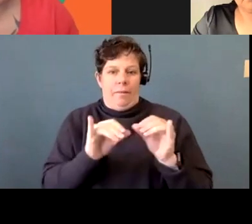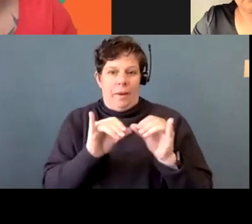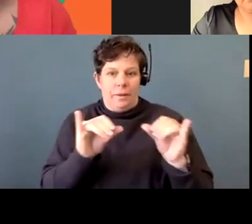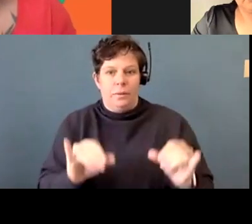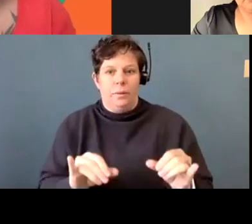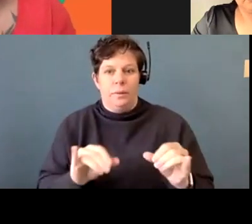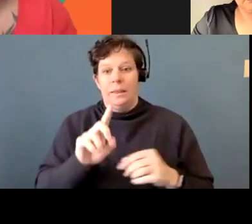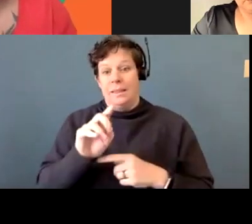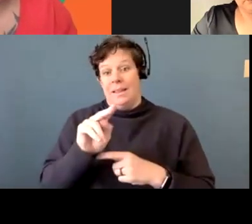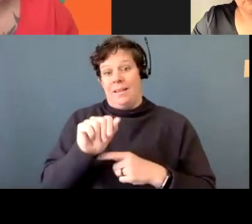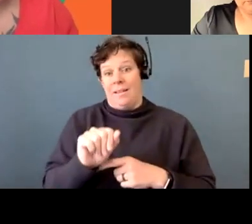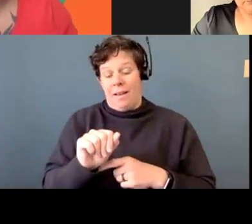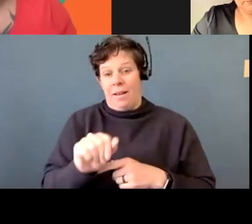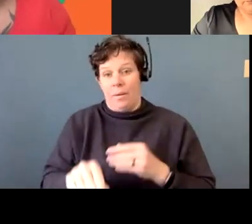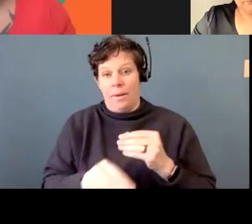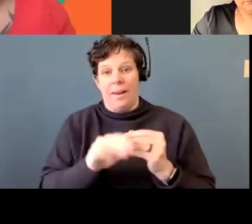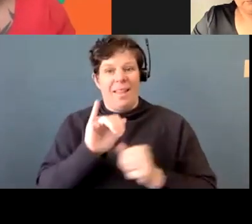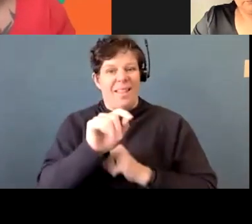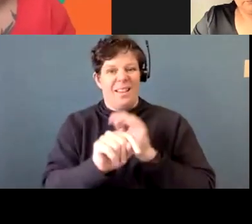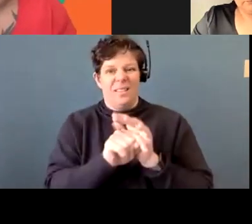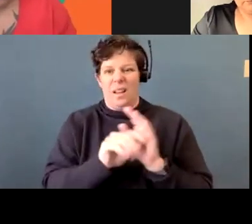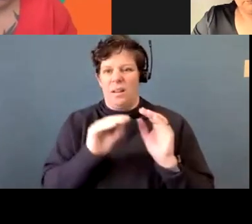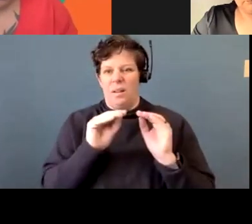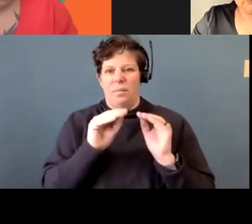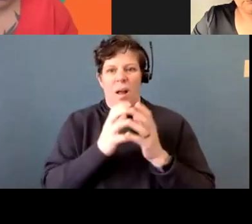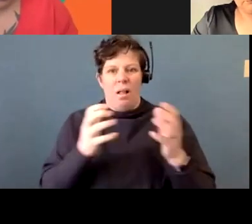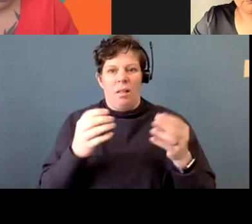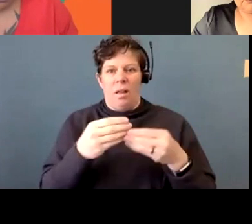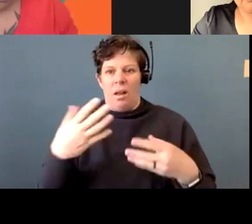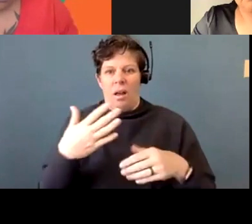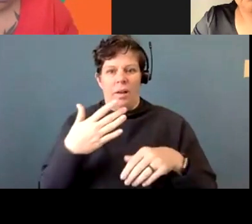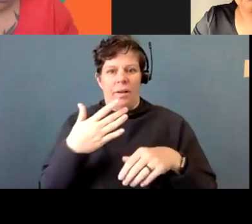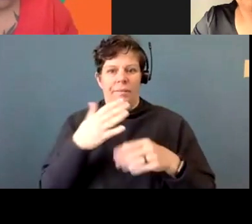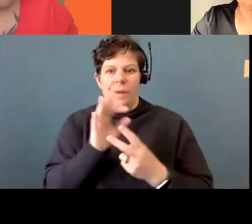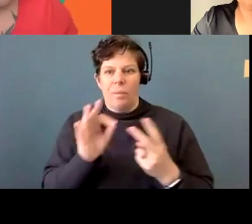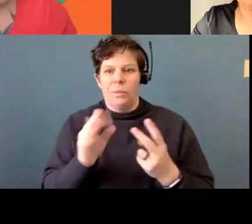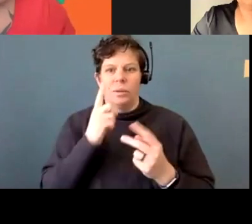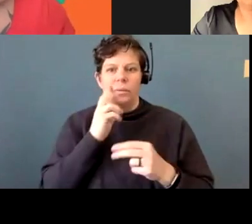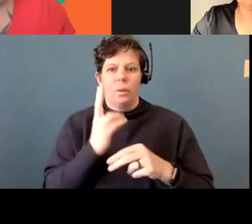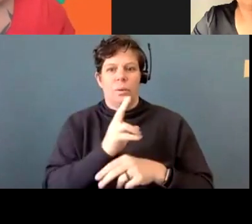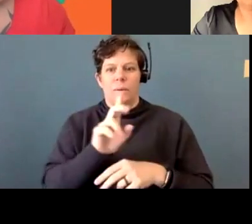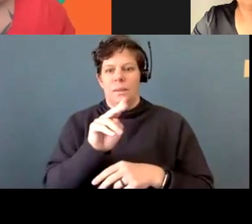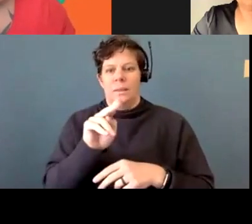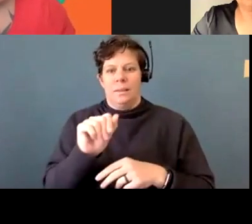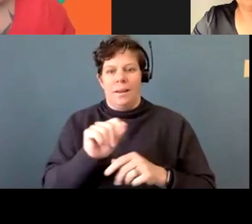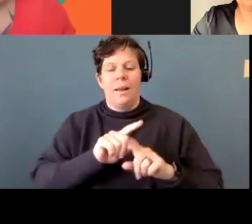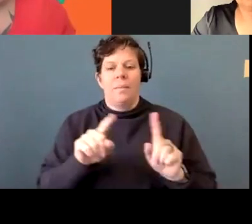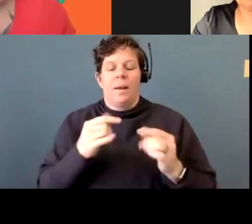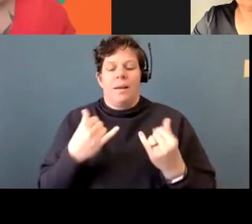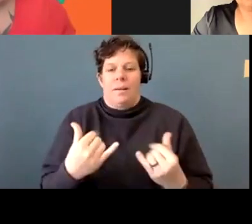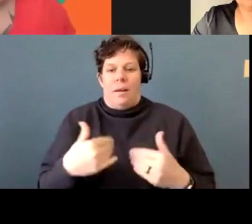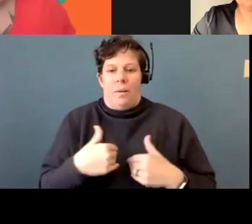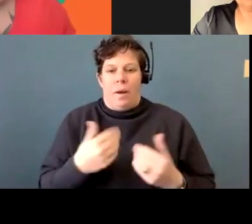DNA, you know, at that time, they didn't have a whole lot that they could, um, use, but now they have, um,